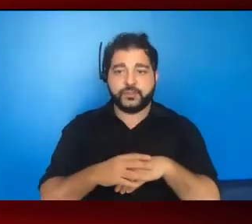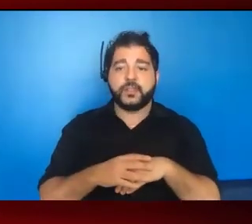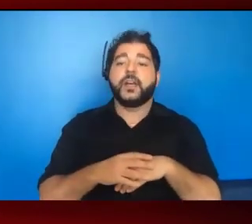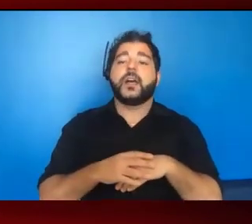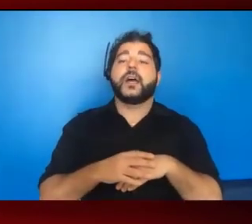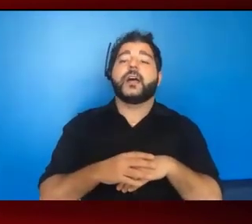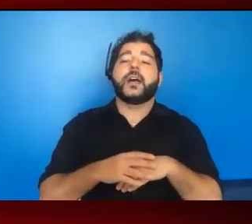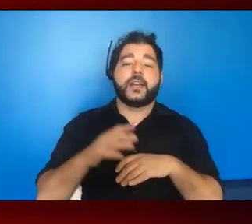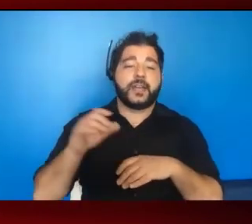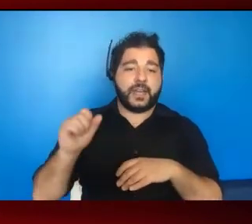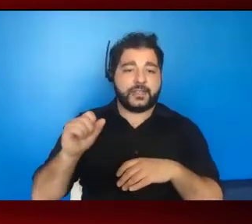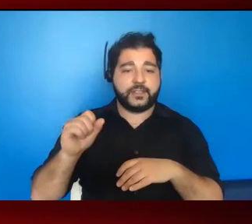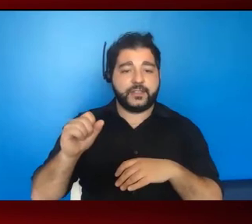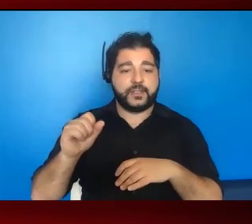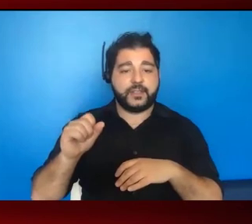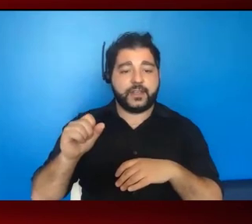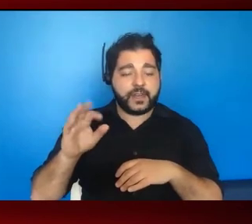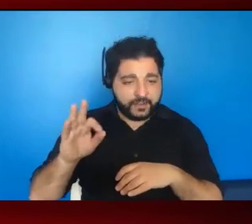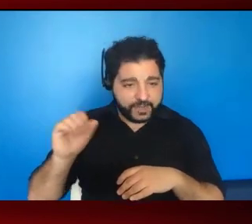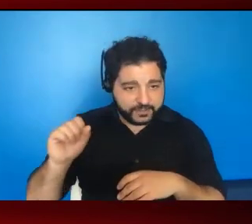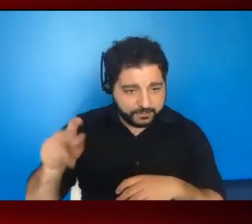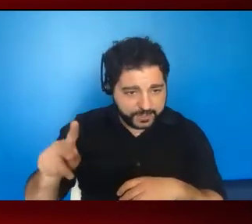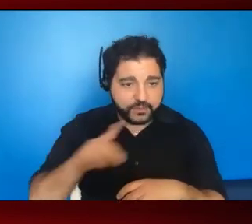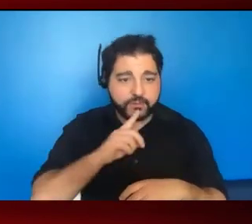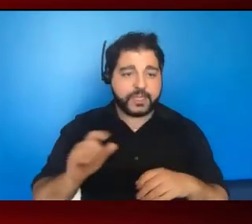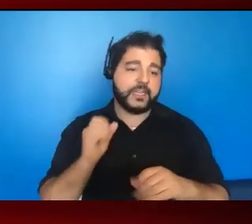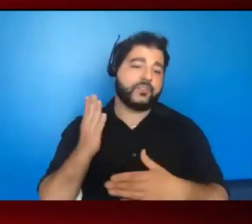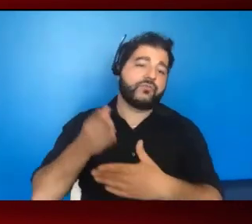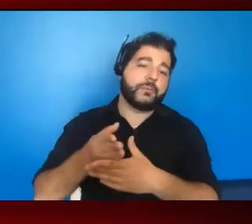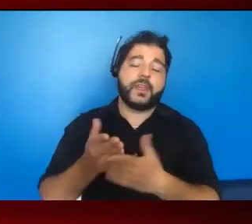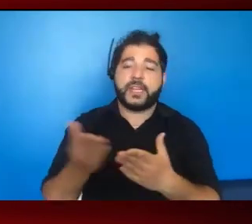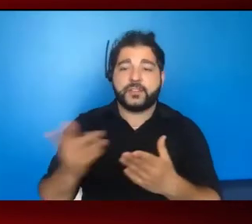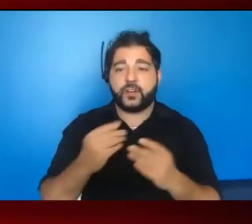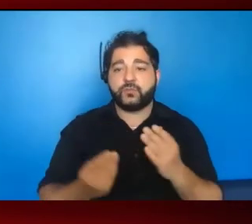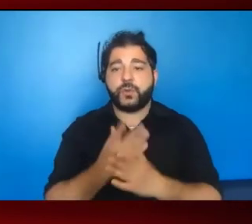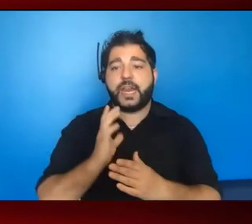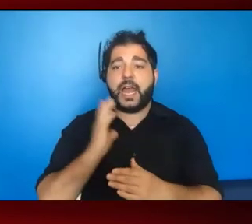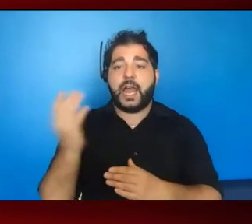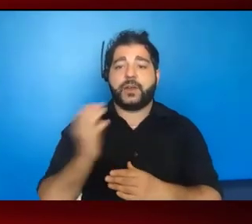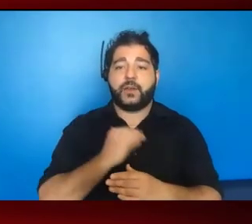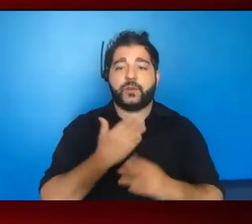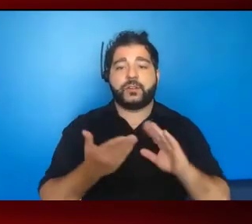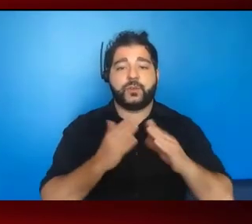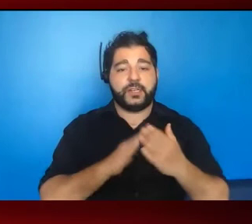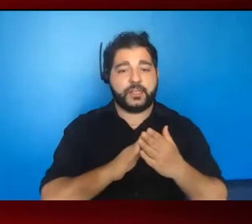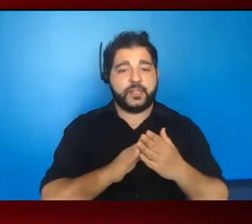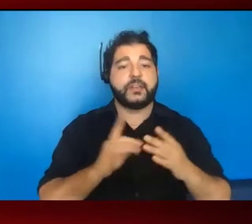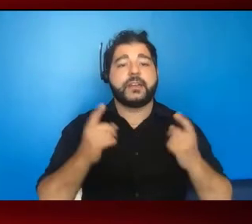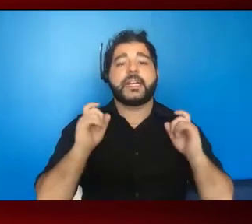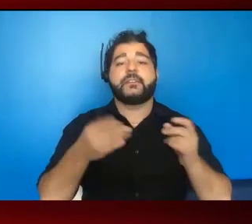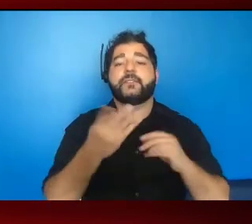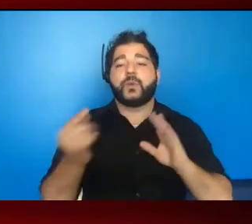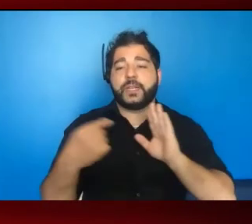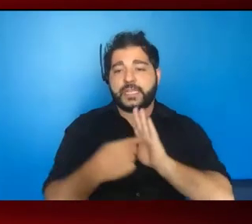SSPs if necessary to really interrupt clusters that are growing in the community. I want to give a couple of examples. So